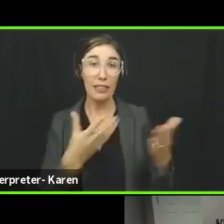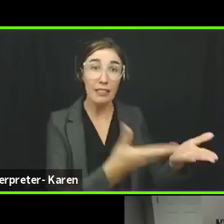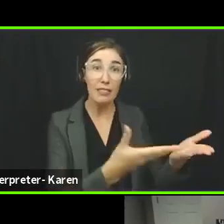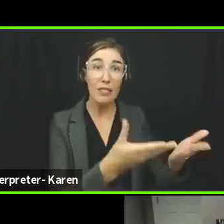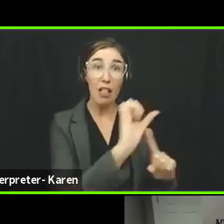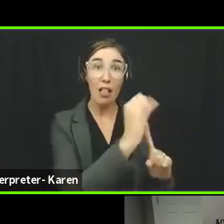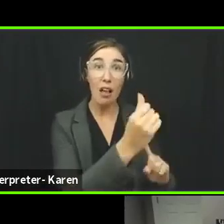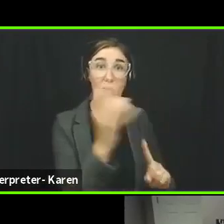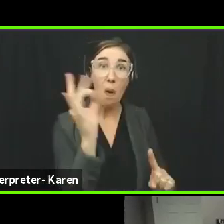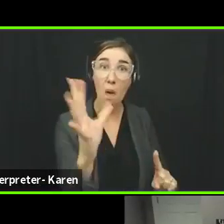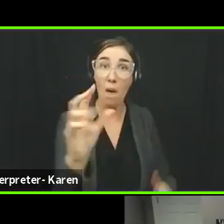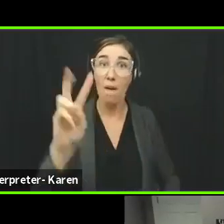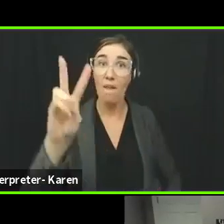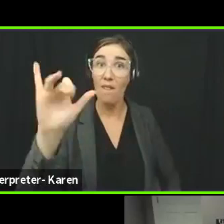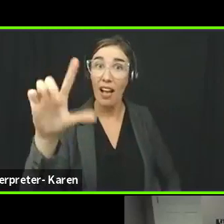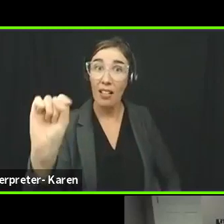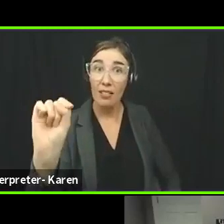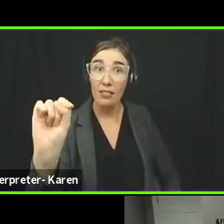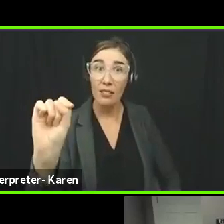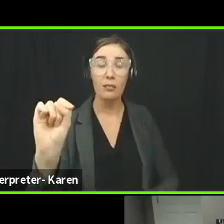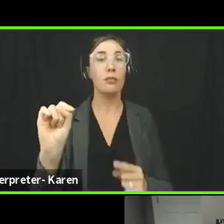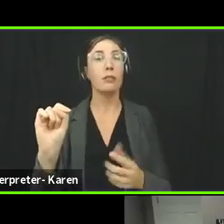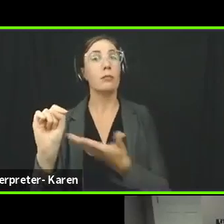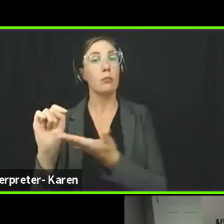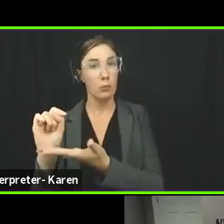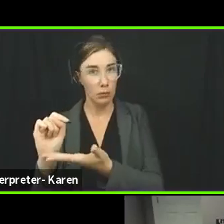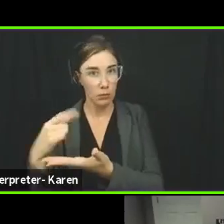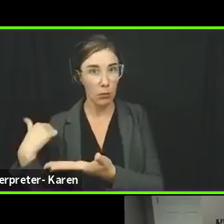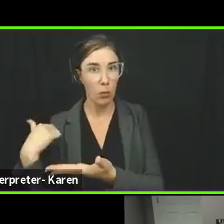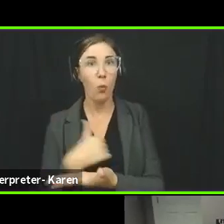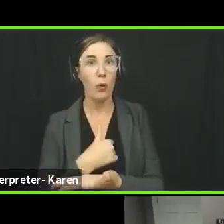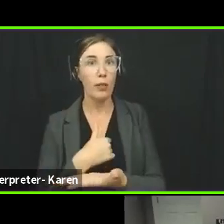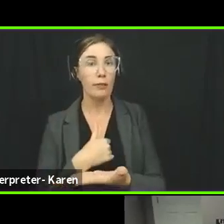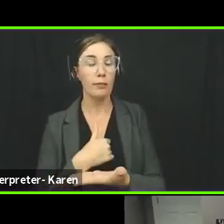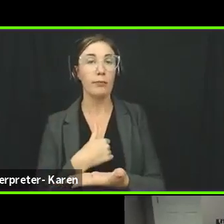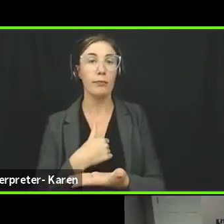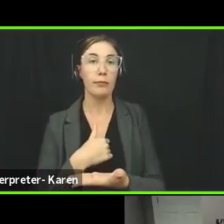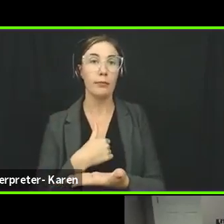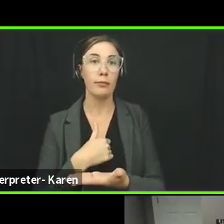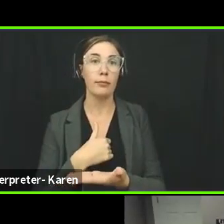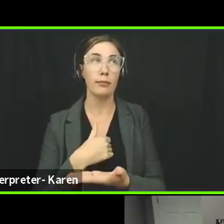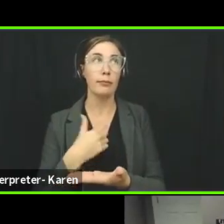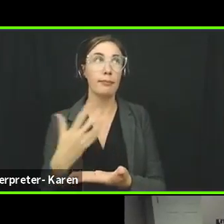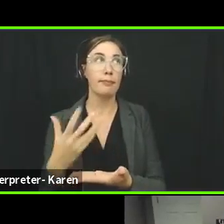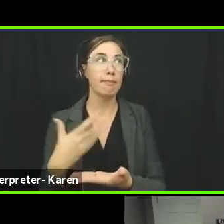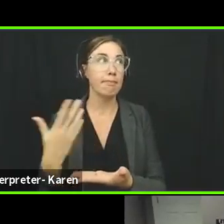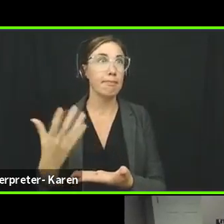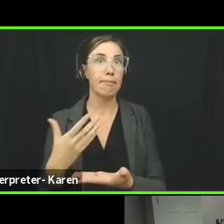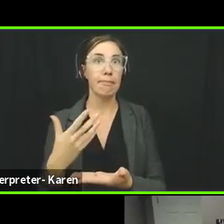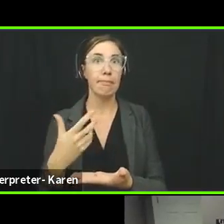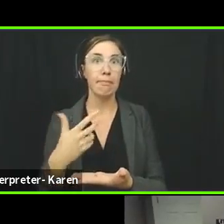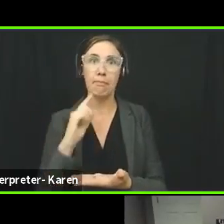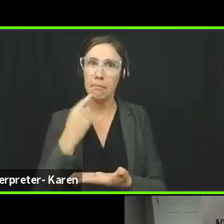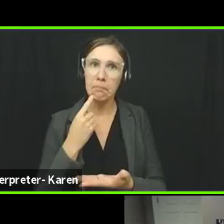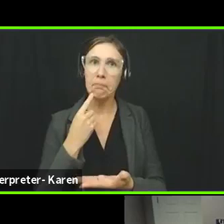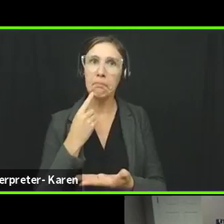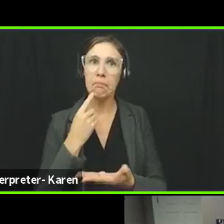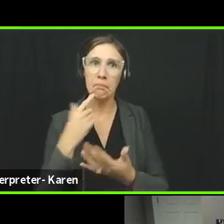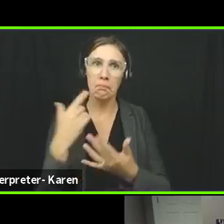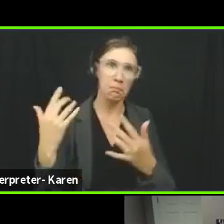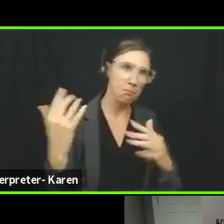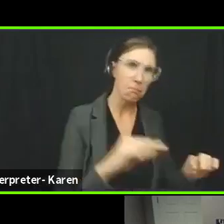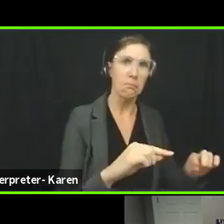You know, we, we address in a very serious way, always,